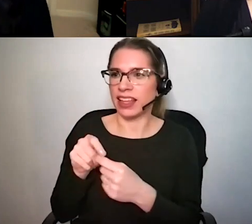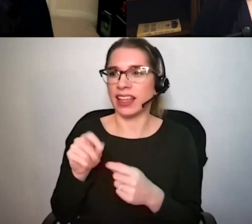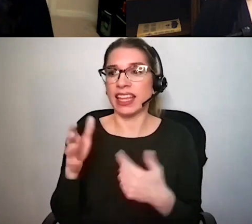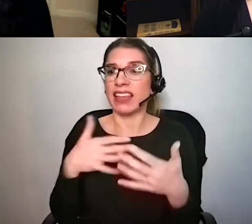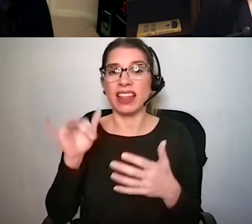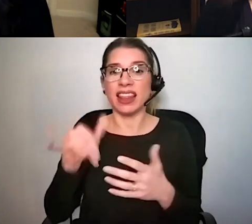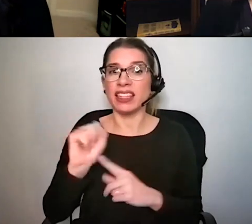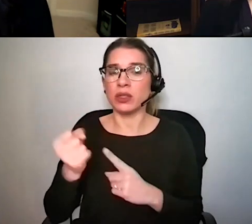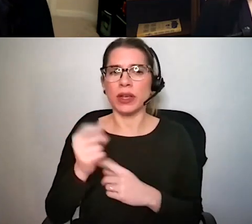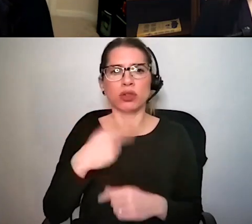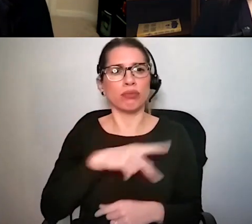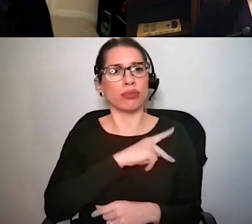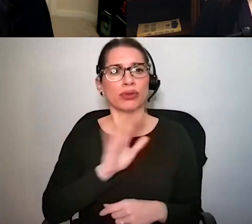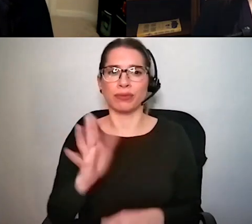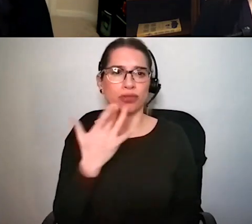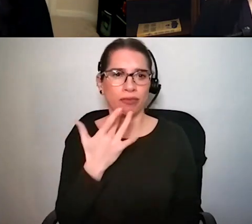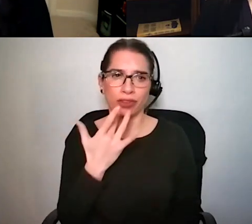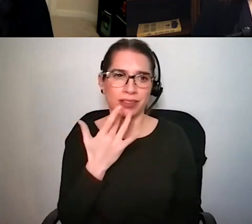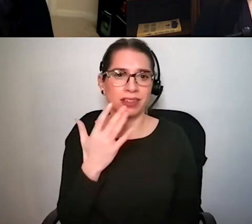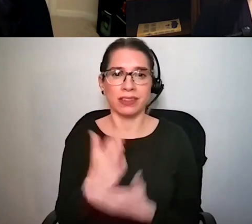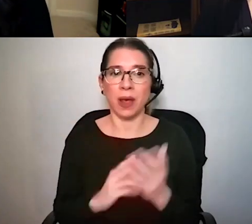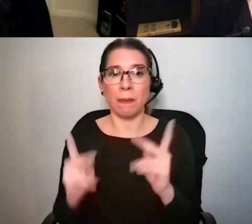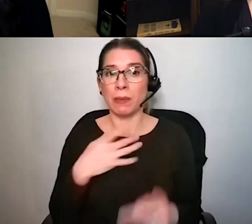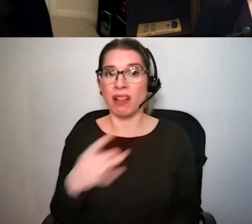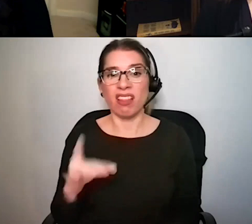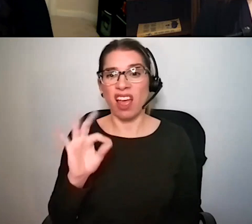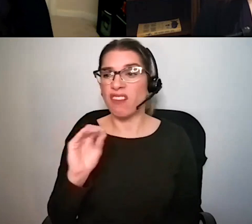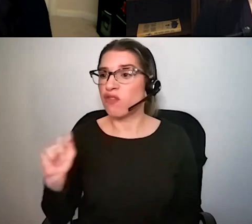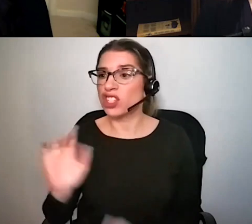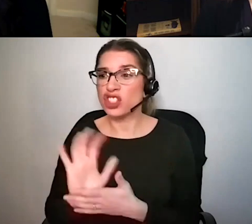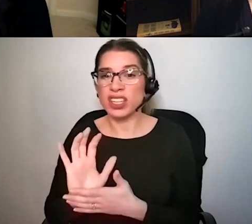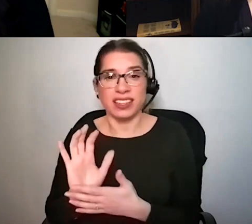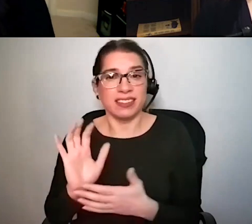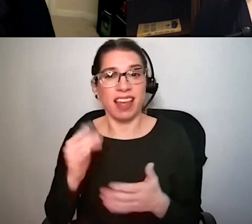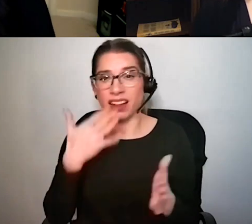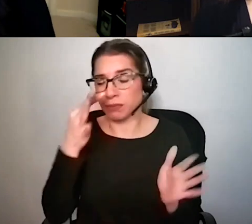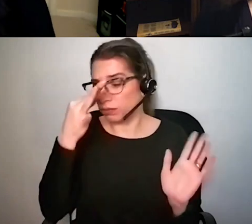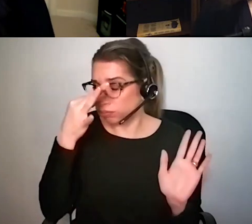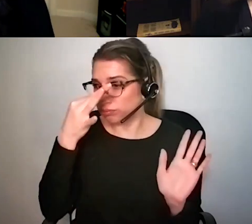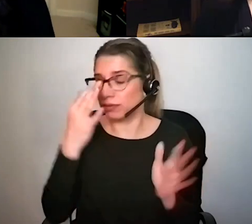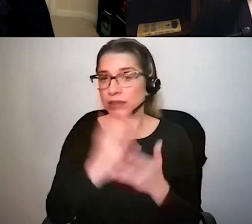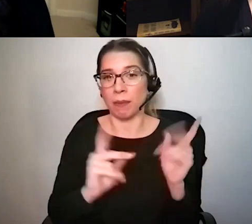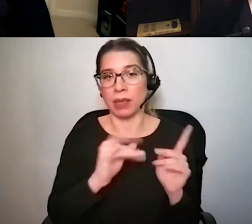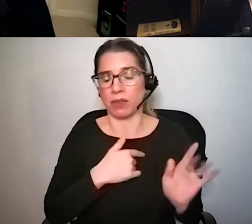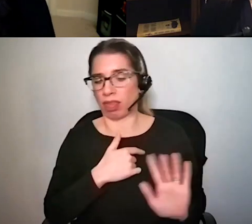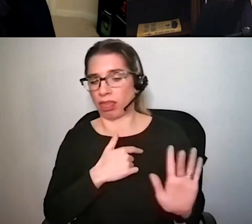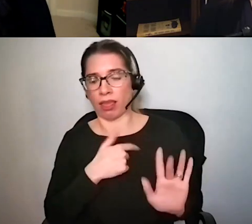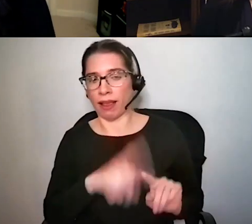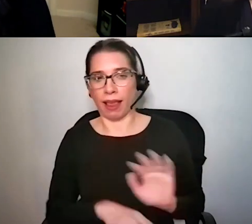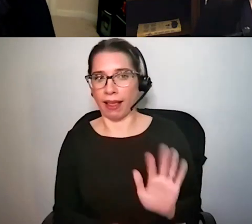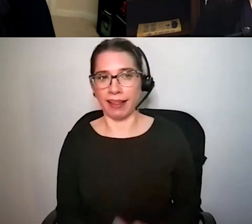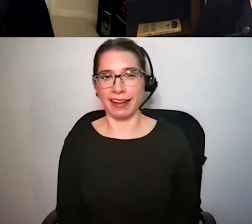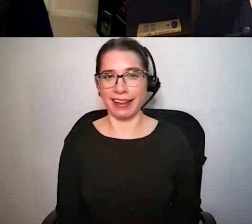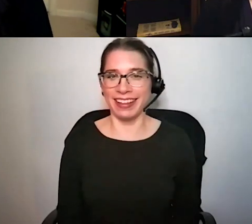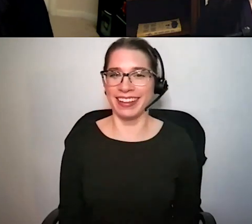personal preference right some people love foot cheese and other people just can't so yeah